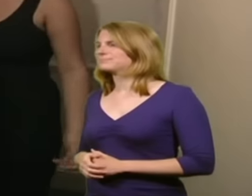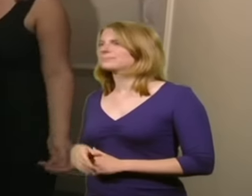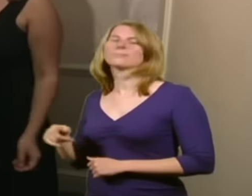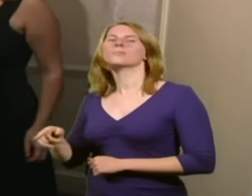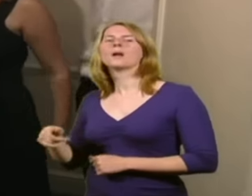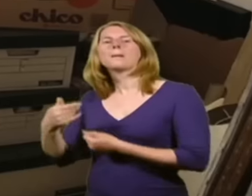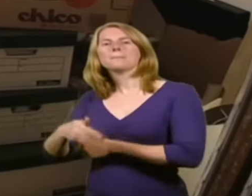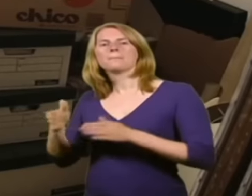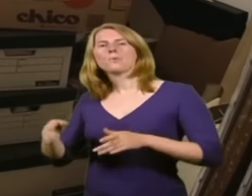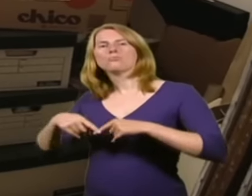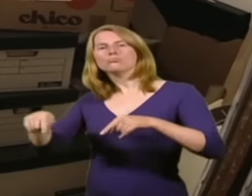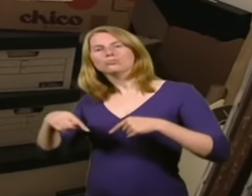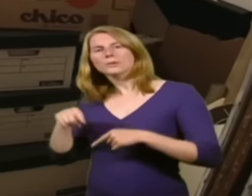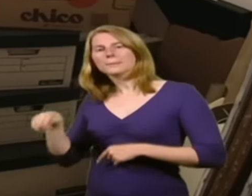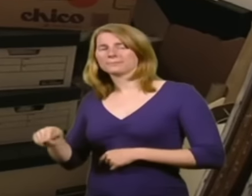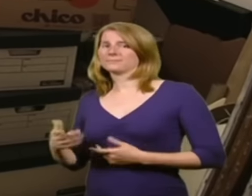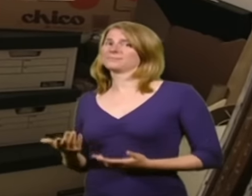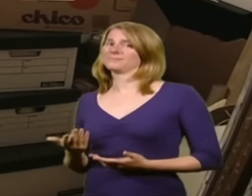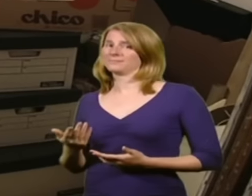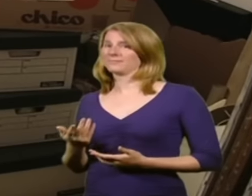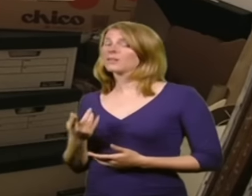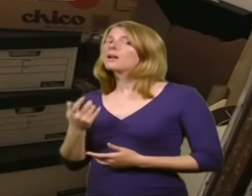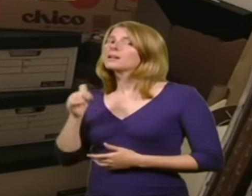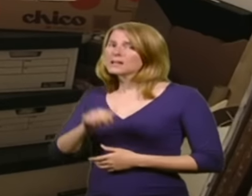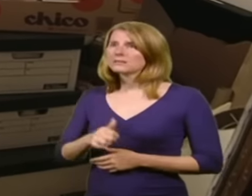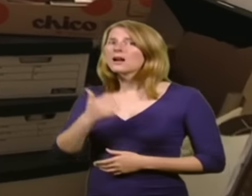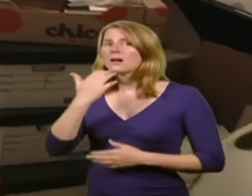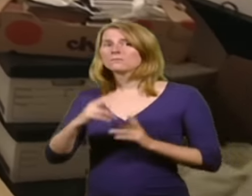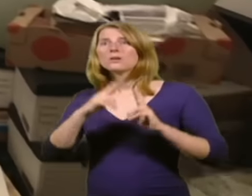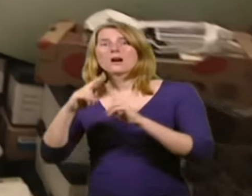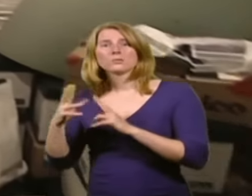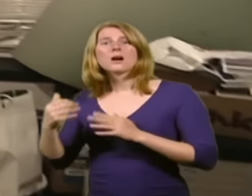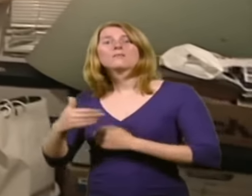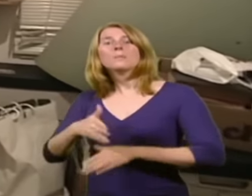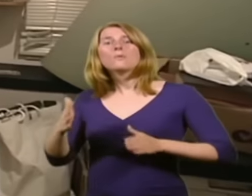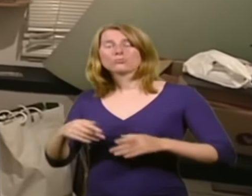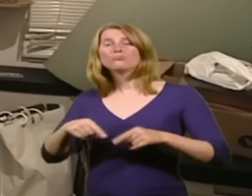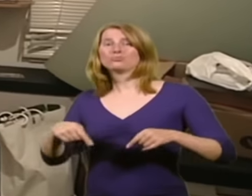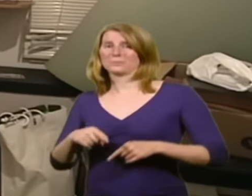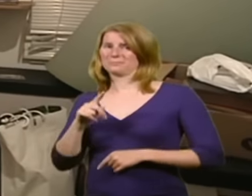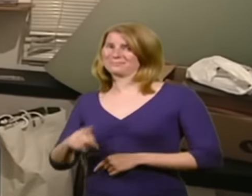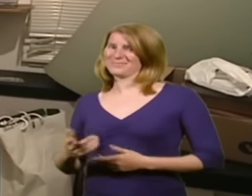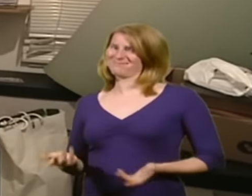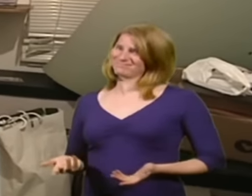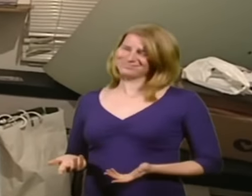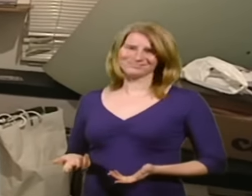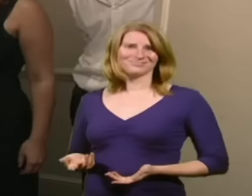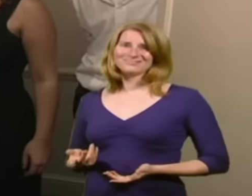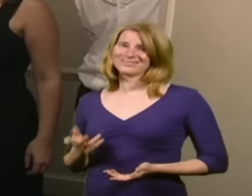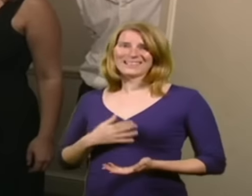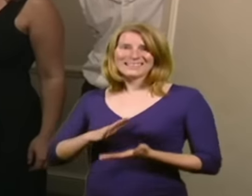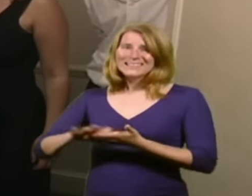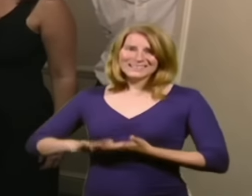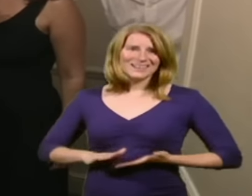room. The box room. Every house should have a box room. Just kidding. This has got to be cleared out. Okay, you're all packed, ready to go.